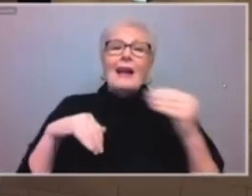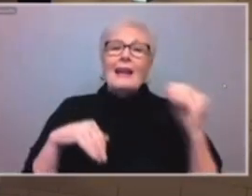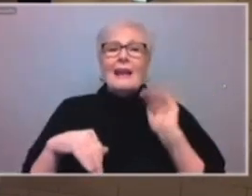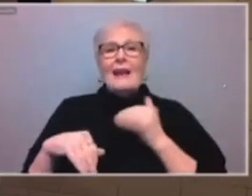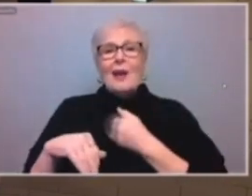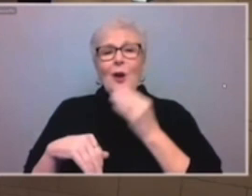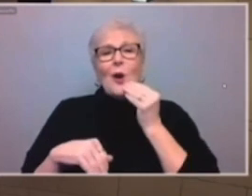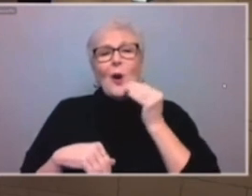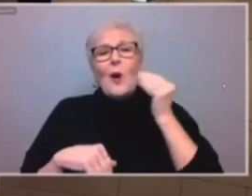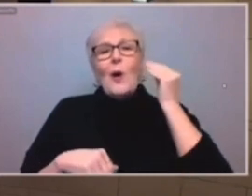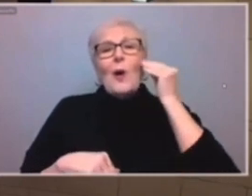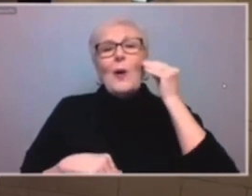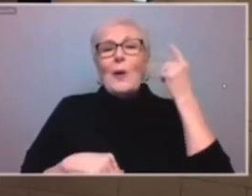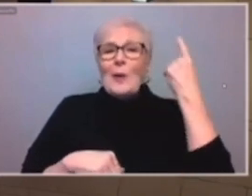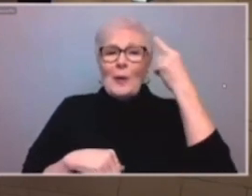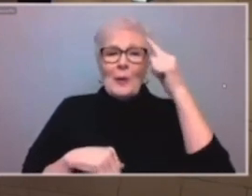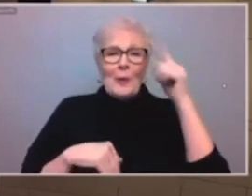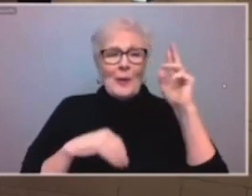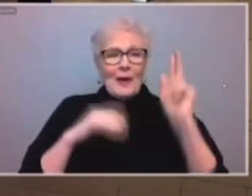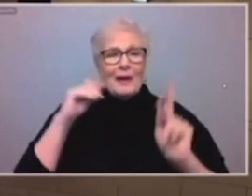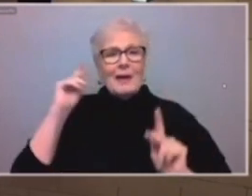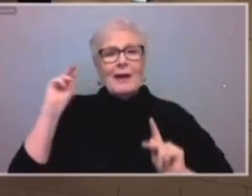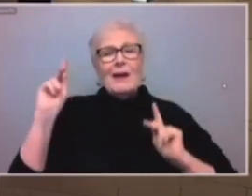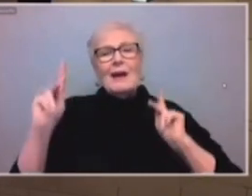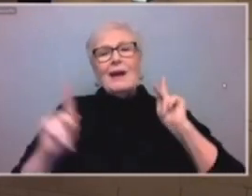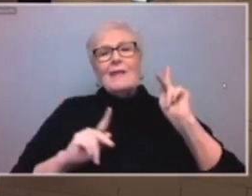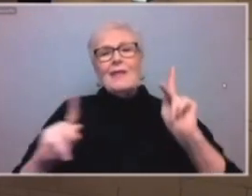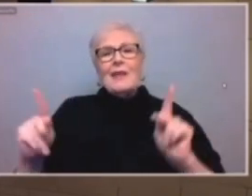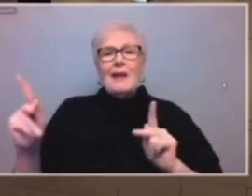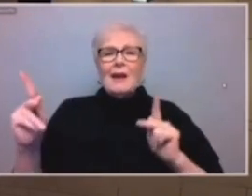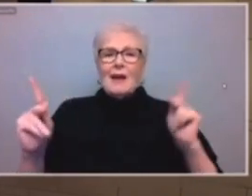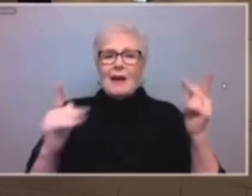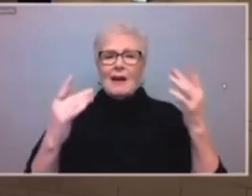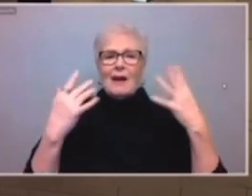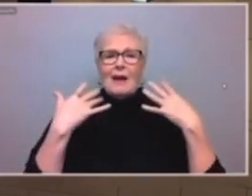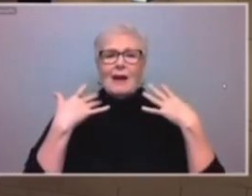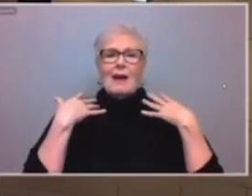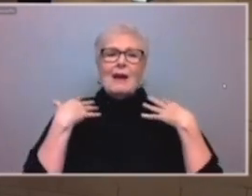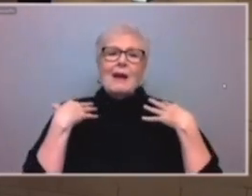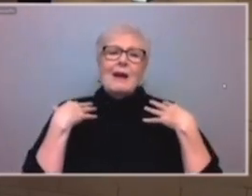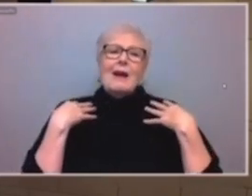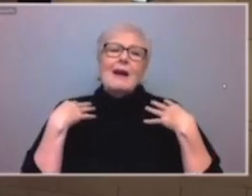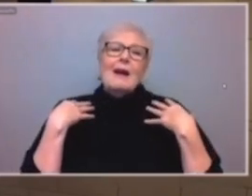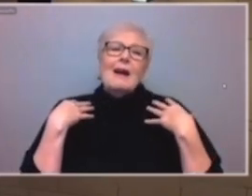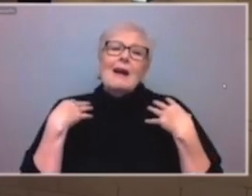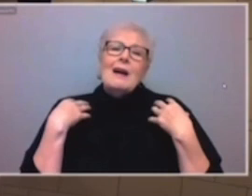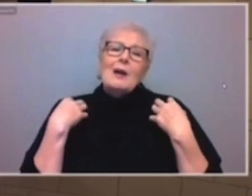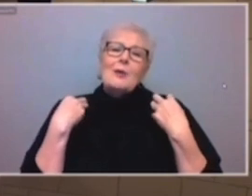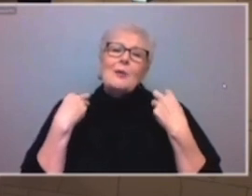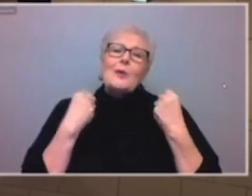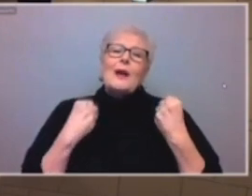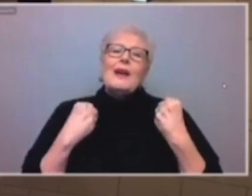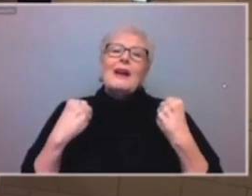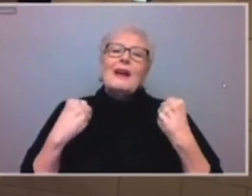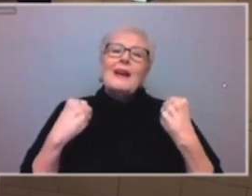home of the brave